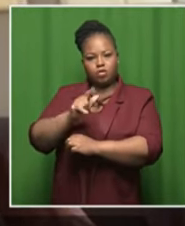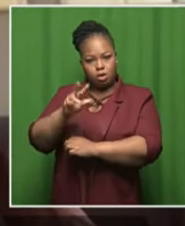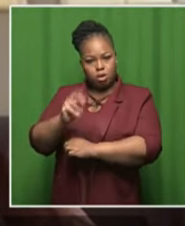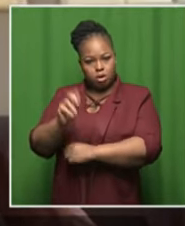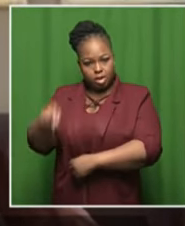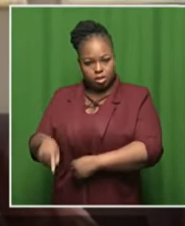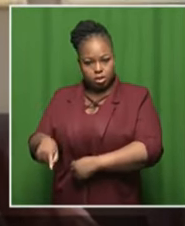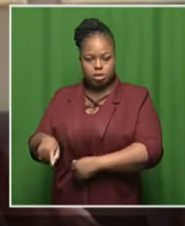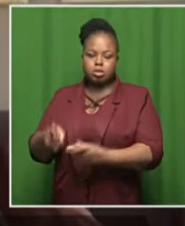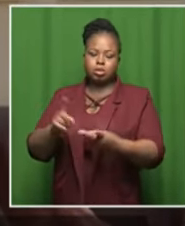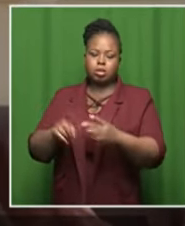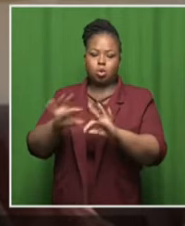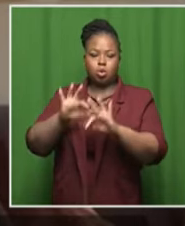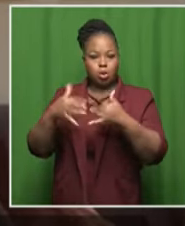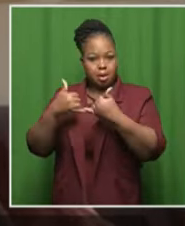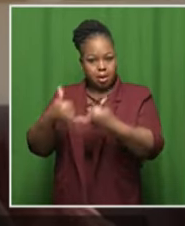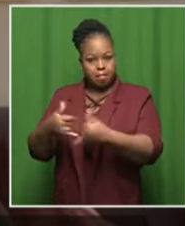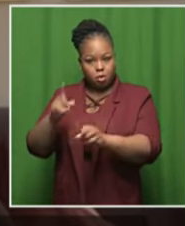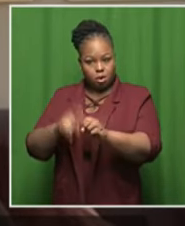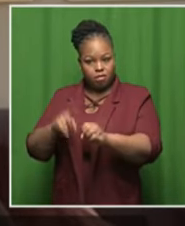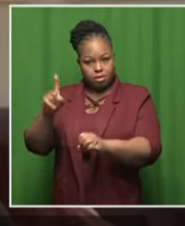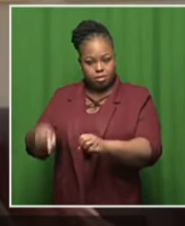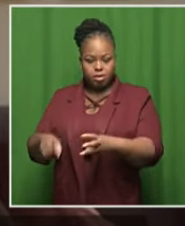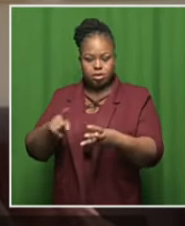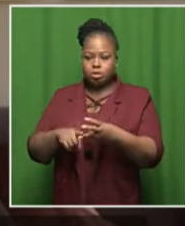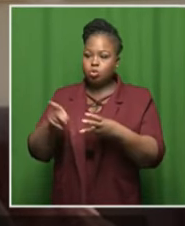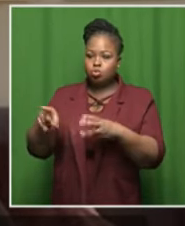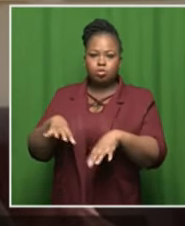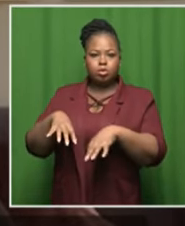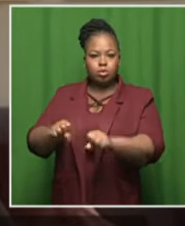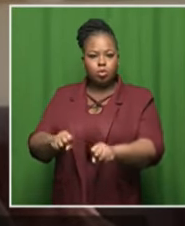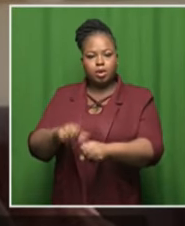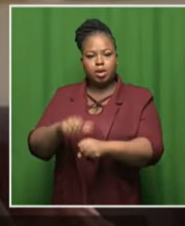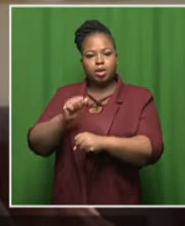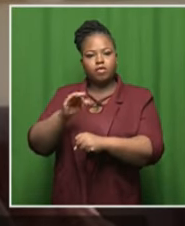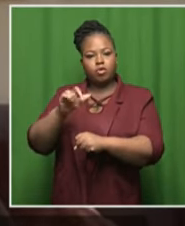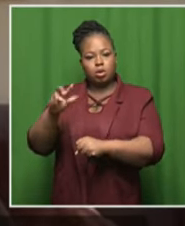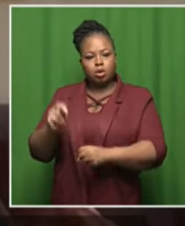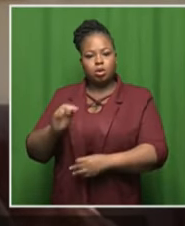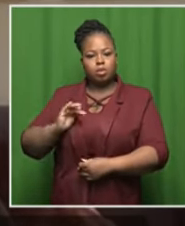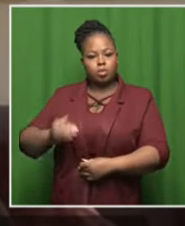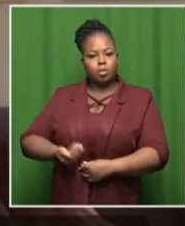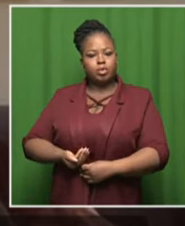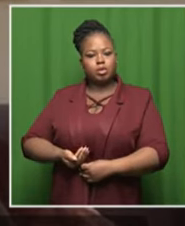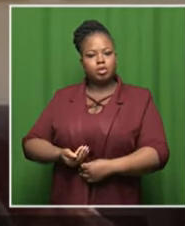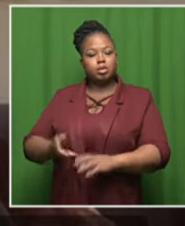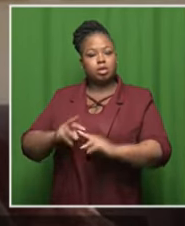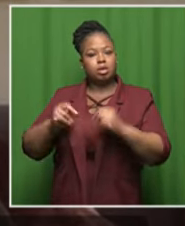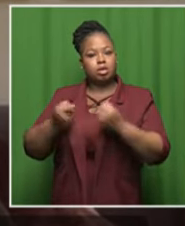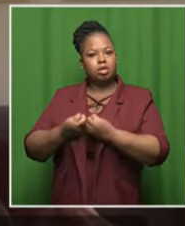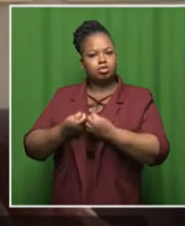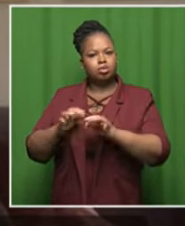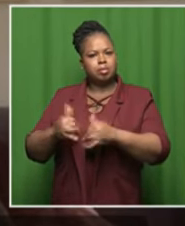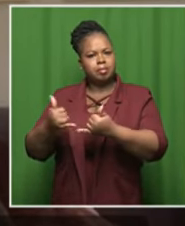qualify for the world cup we need you to host the fcon women's uh nations cup